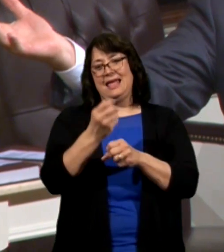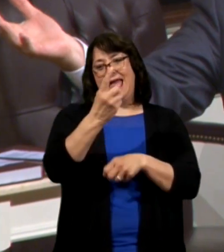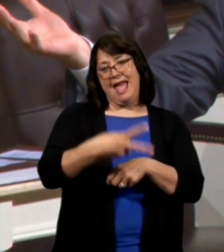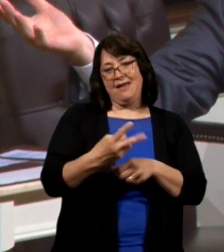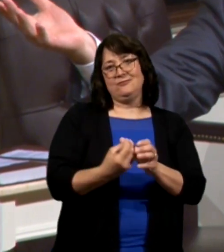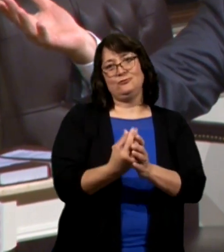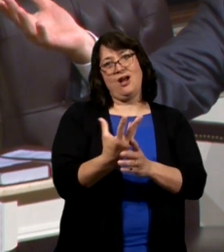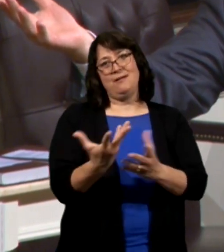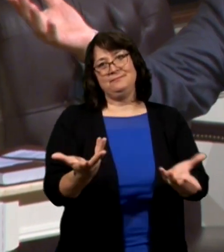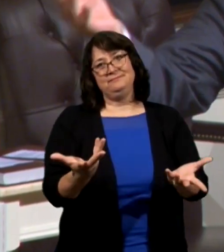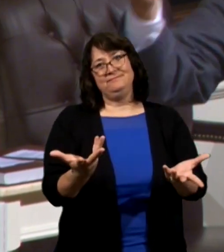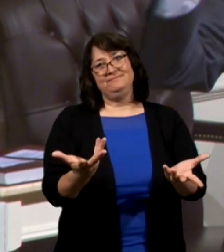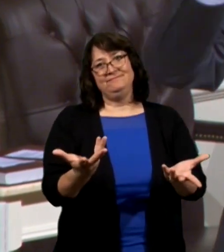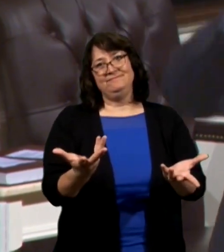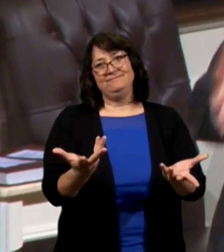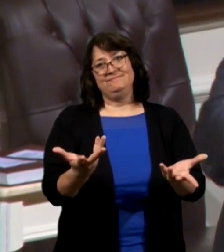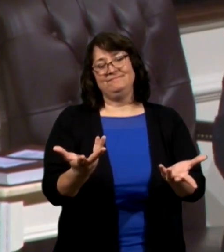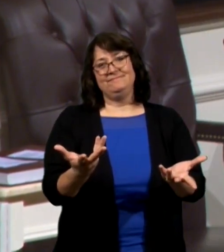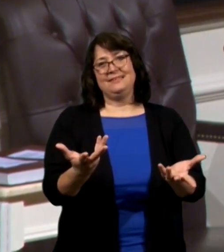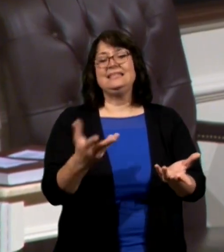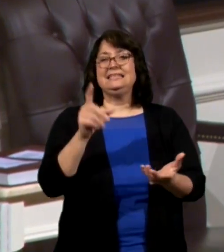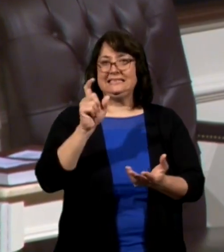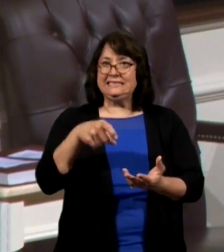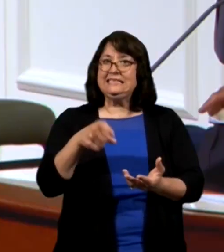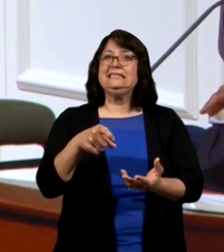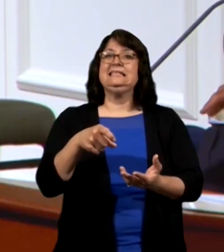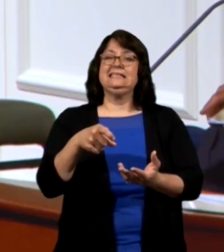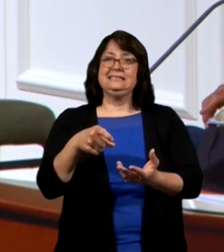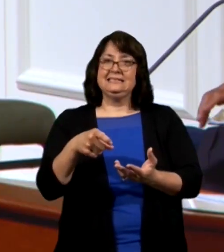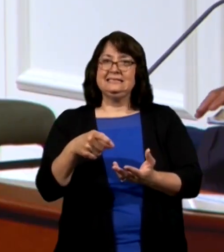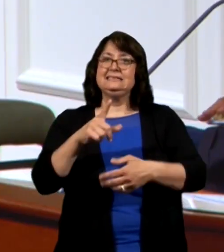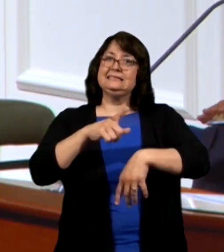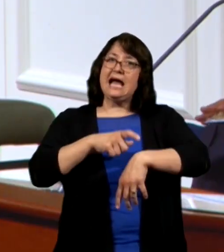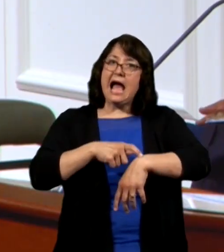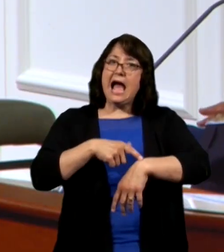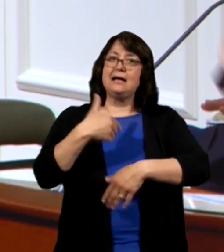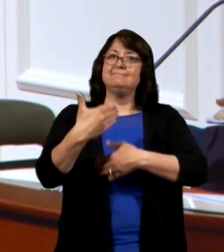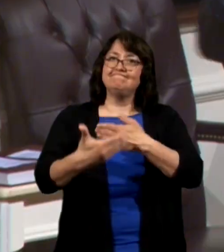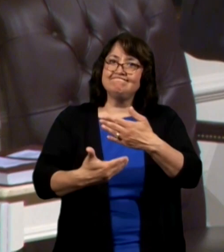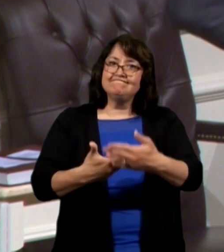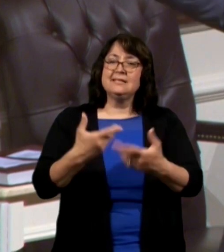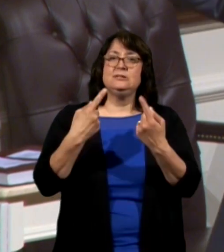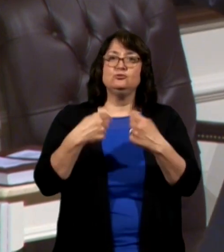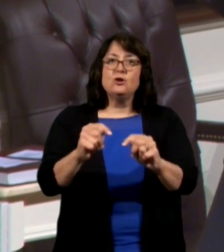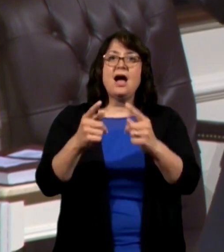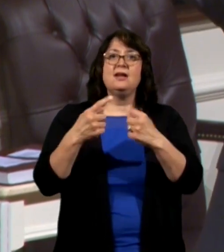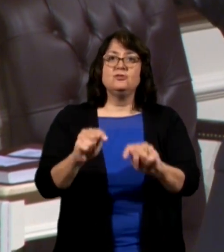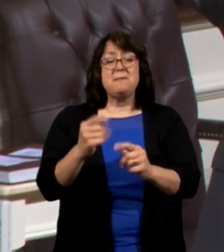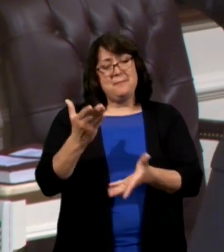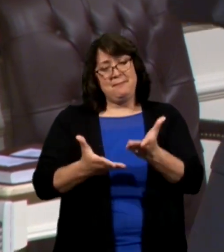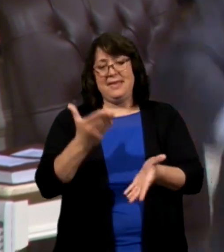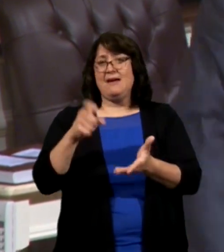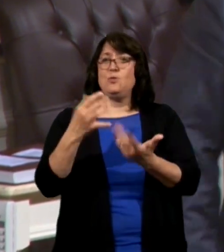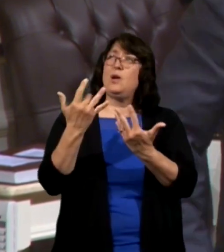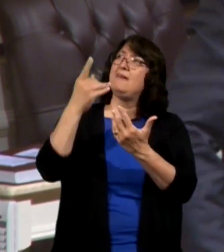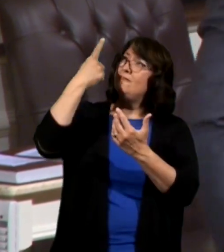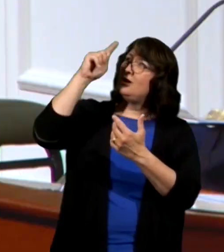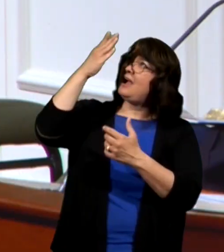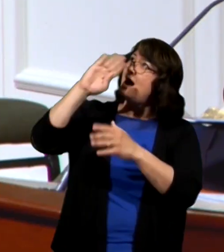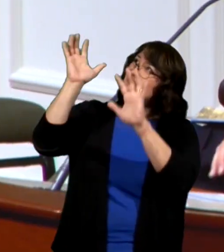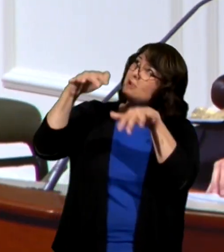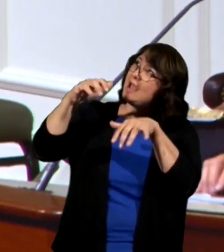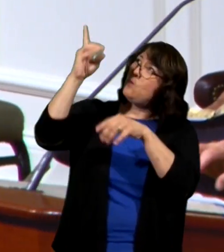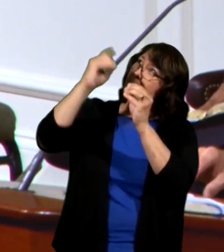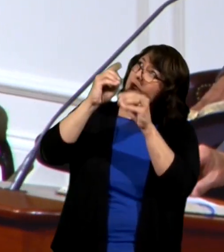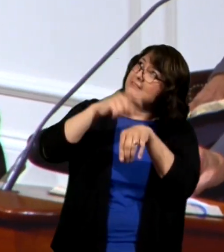a crop it just takes the time and the effort you might have to wait for God to rain on it